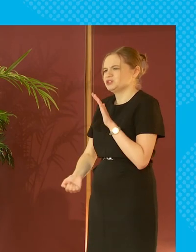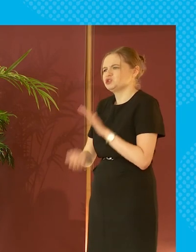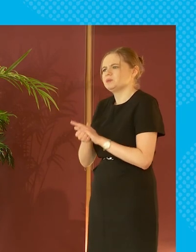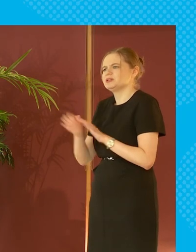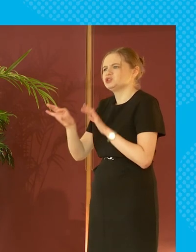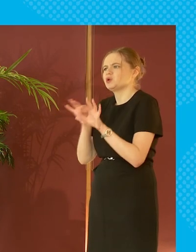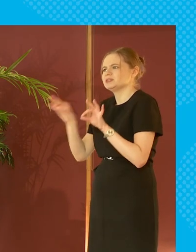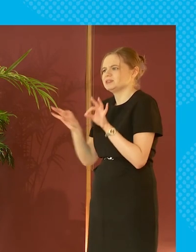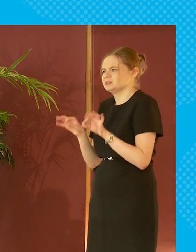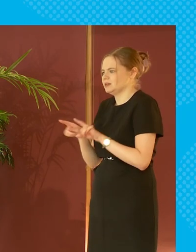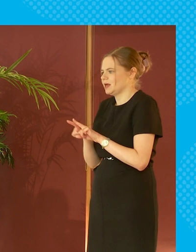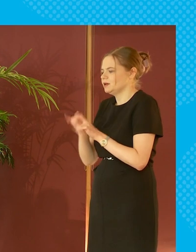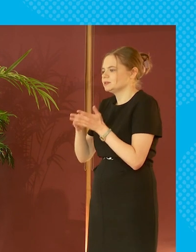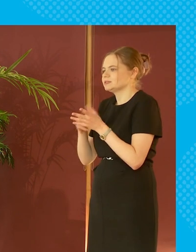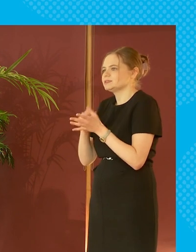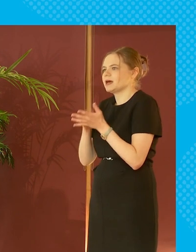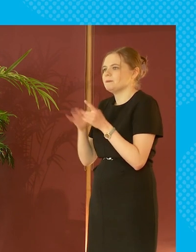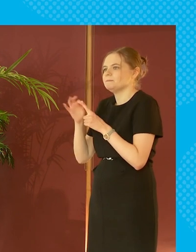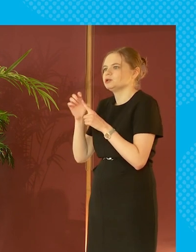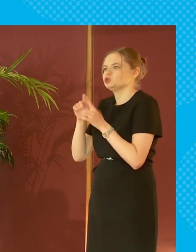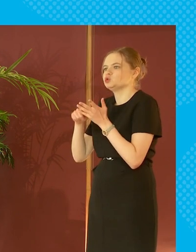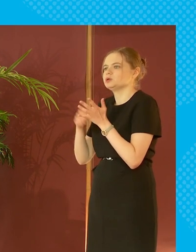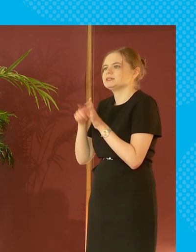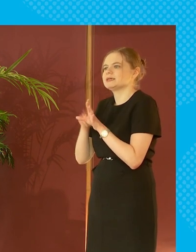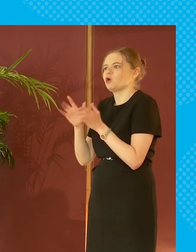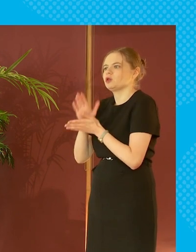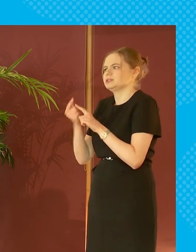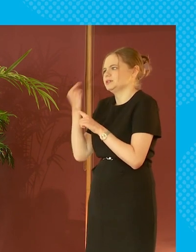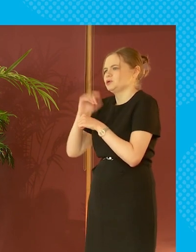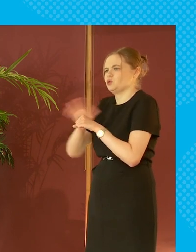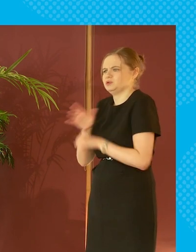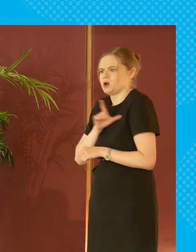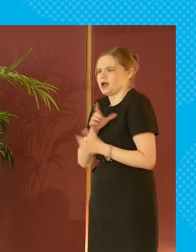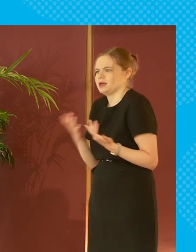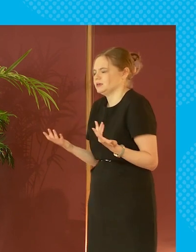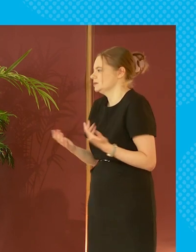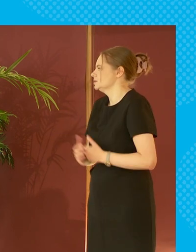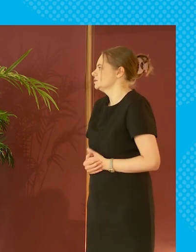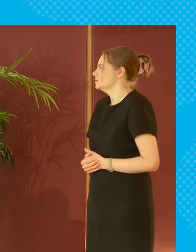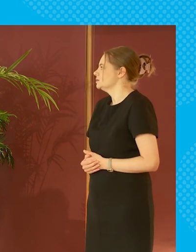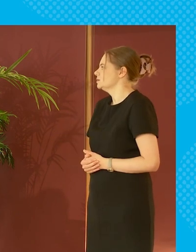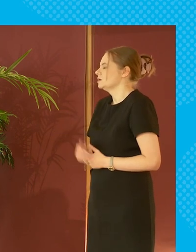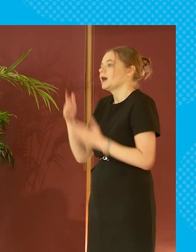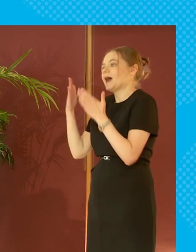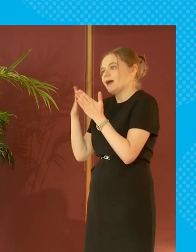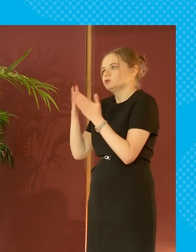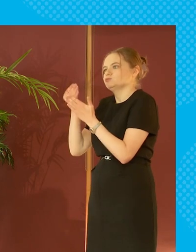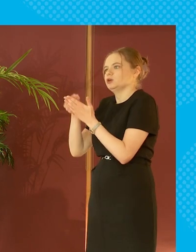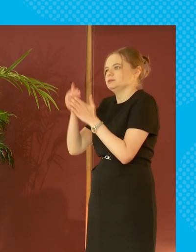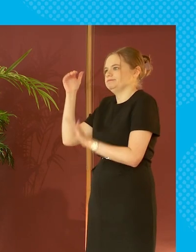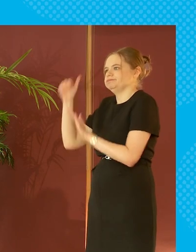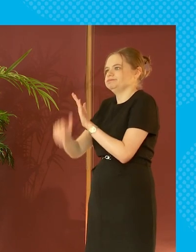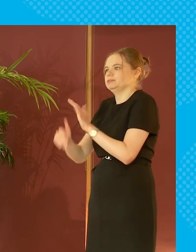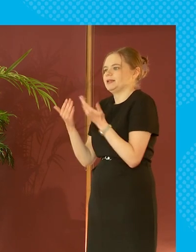stuff like we had a stamp duty holiday during covid why look at house price now house prices might be coming down